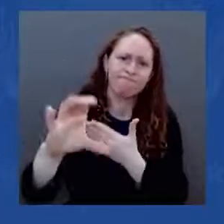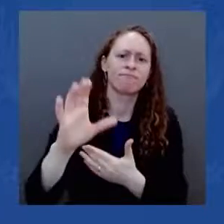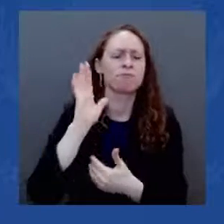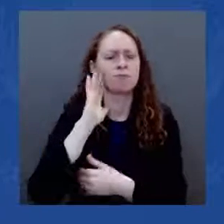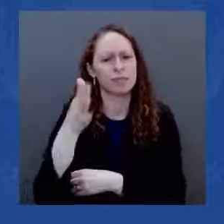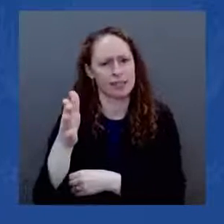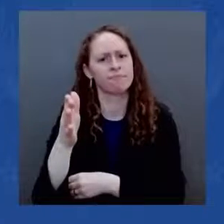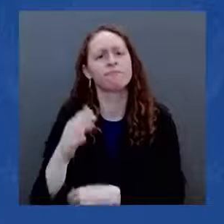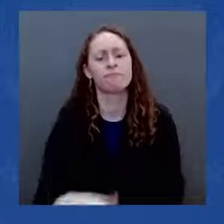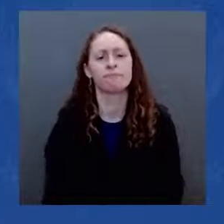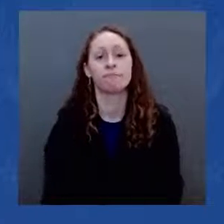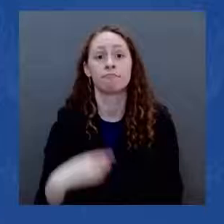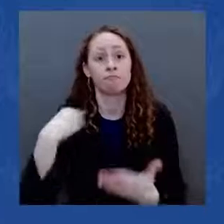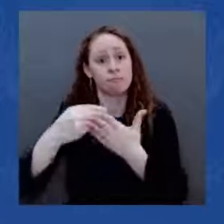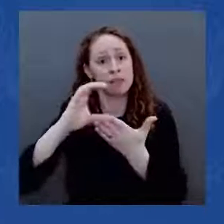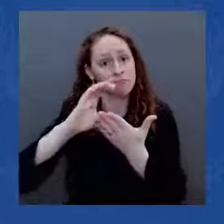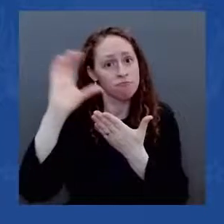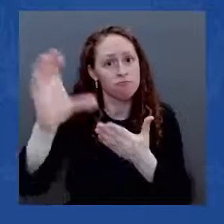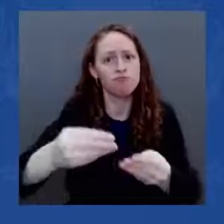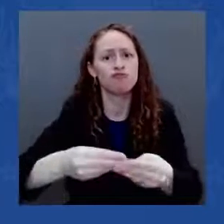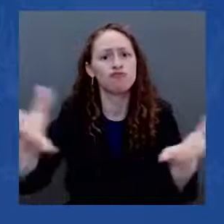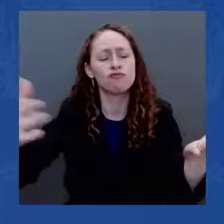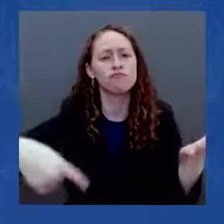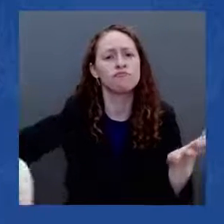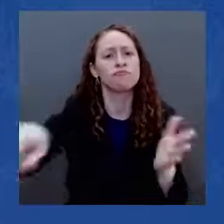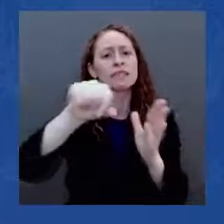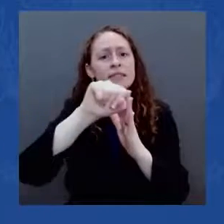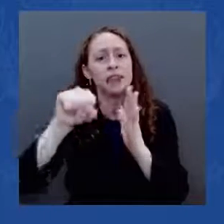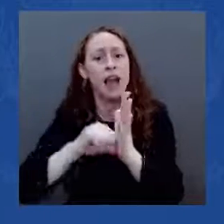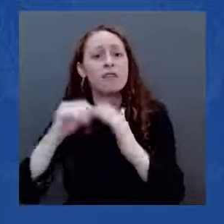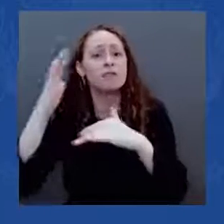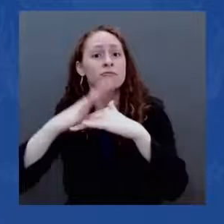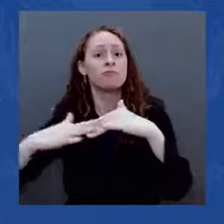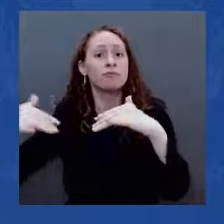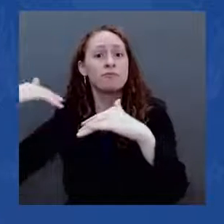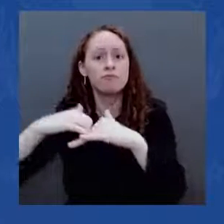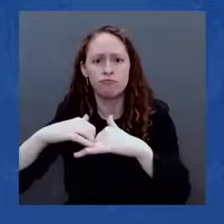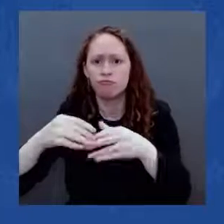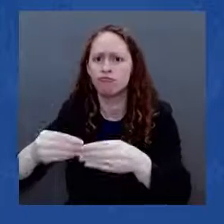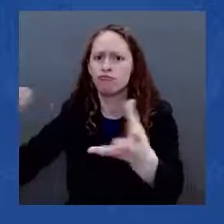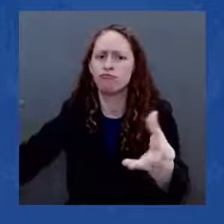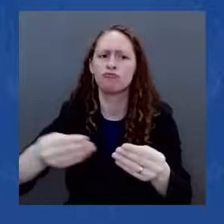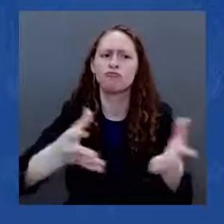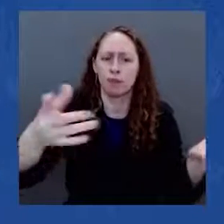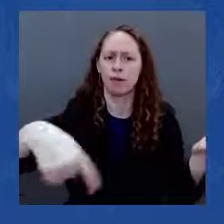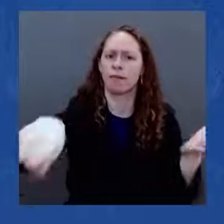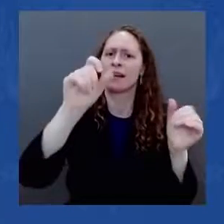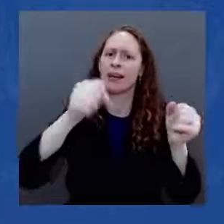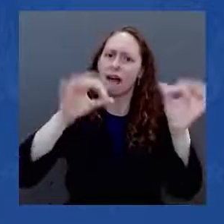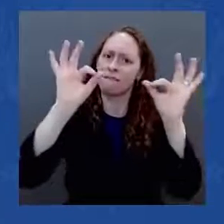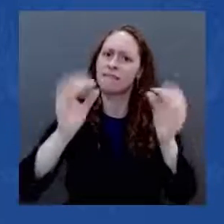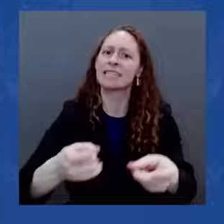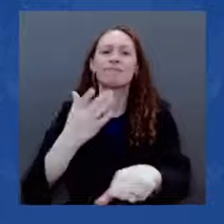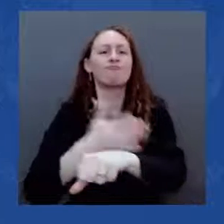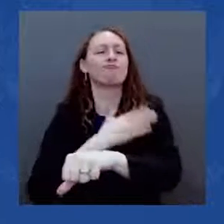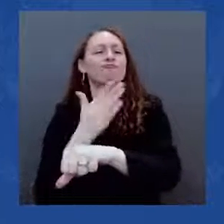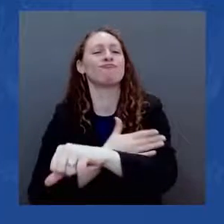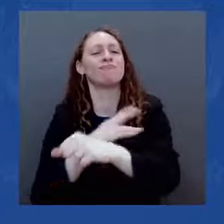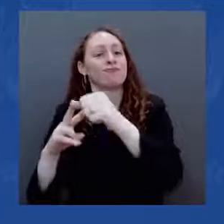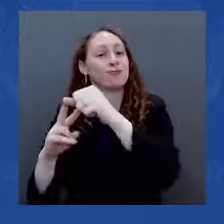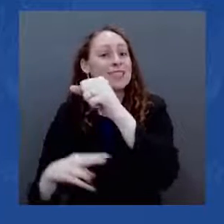them safer and more usable. This is an investment that's going to help connect entire towns and regions to new opportunities.